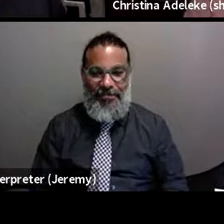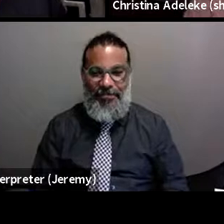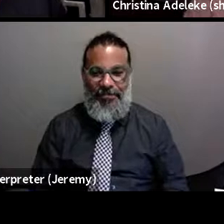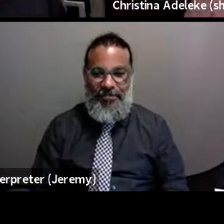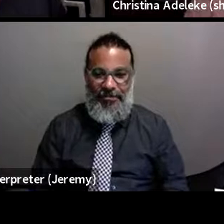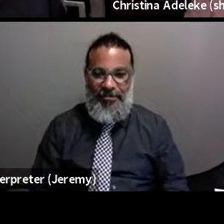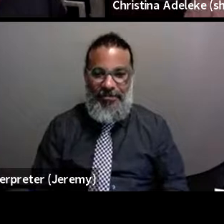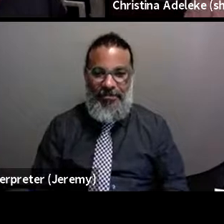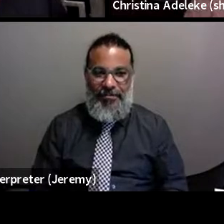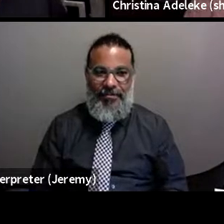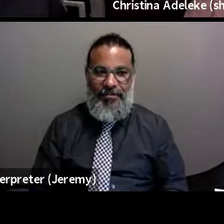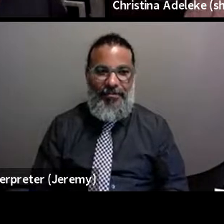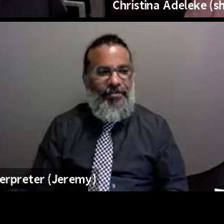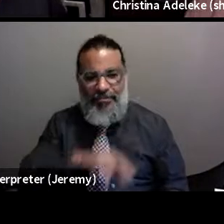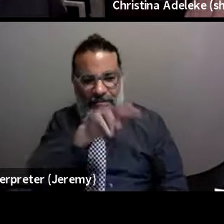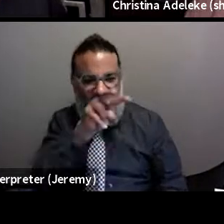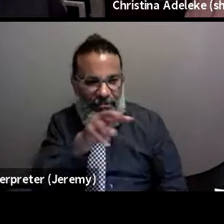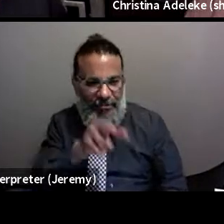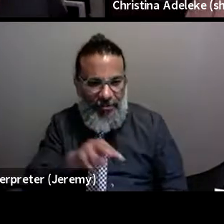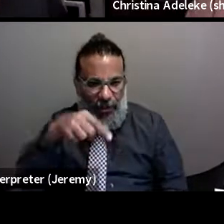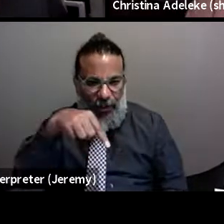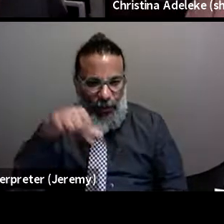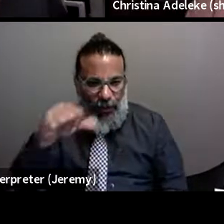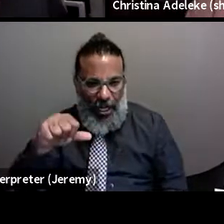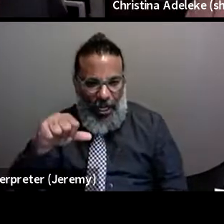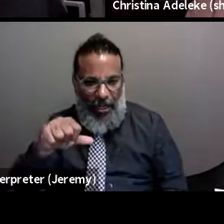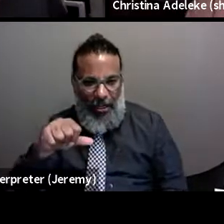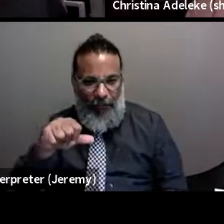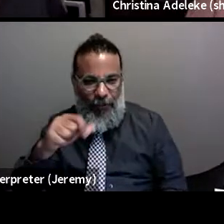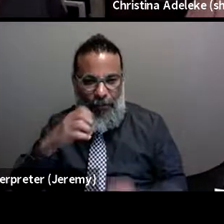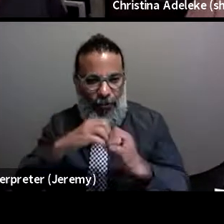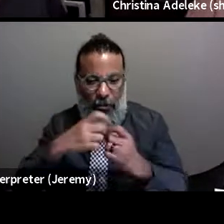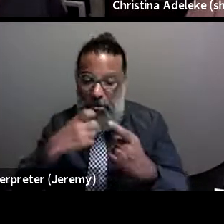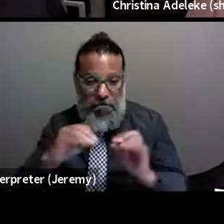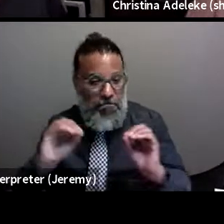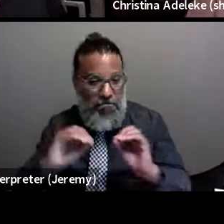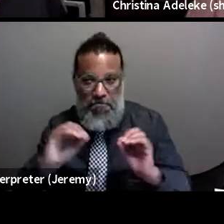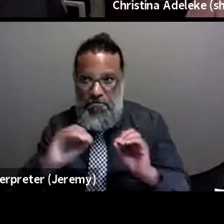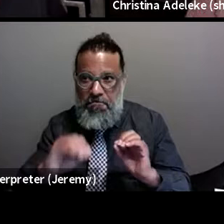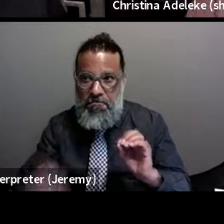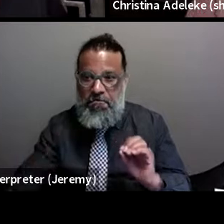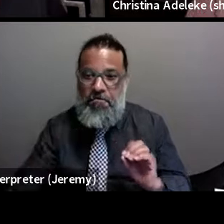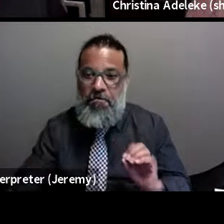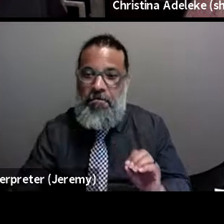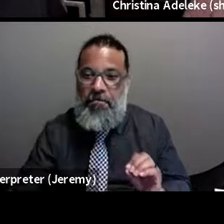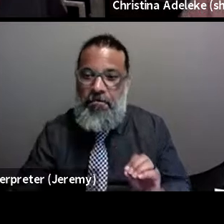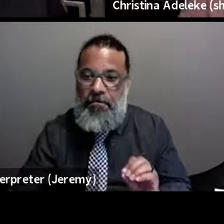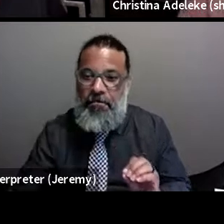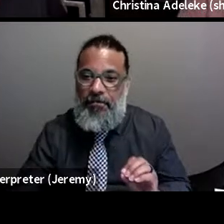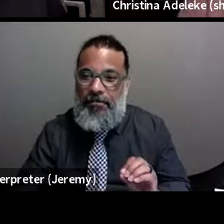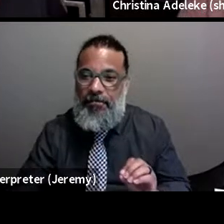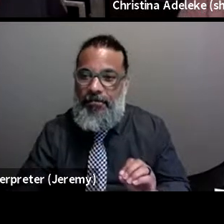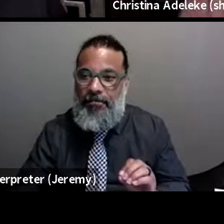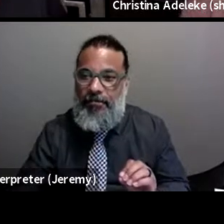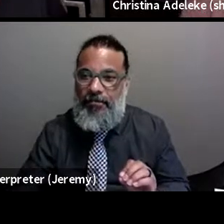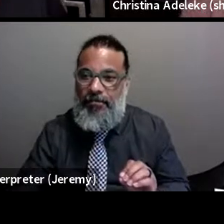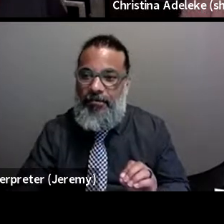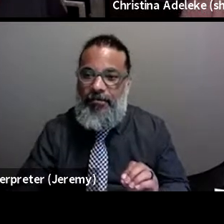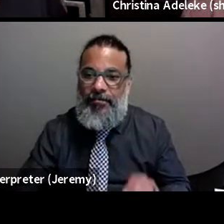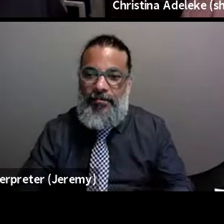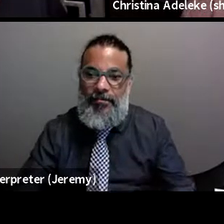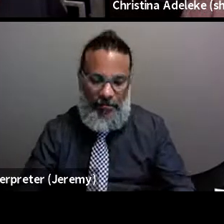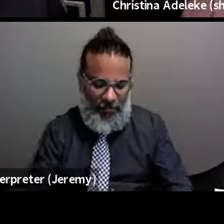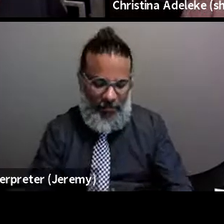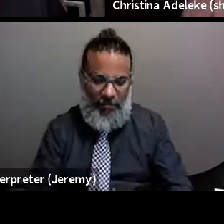I am scanning the Q&A box for any more questions and I'm not seeing any come in. We still have a couple more minutes here, so